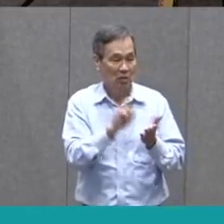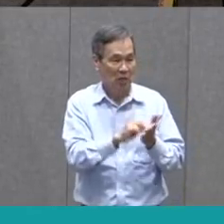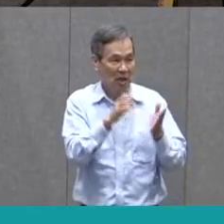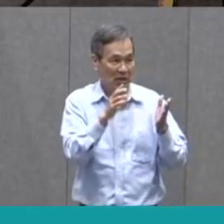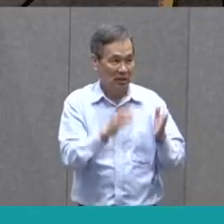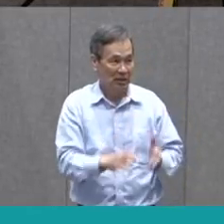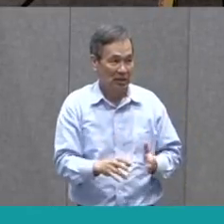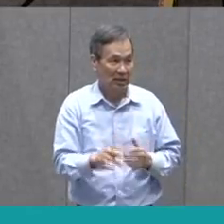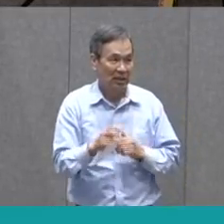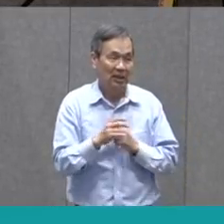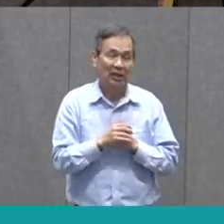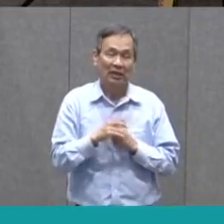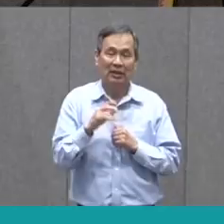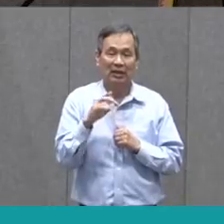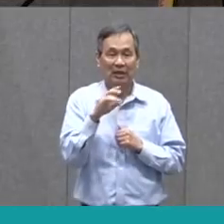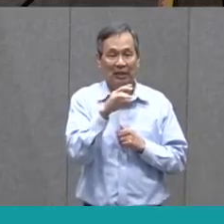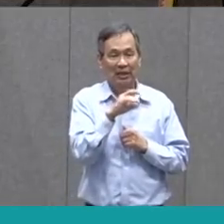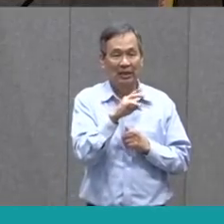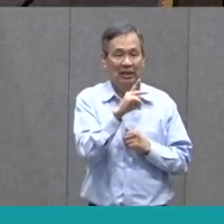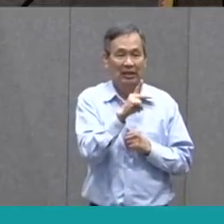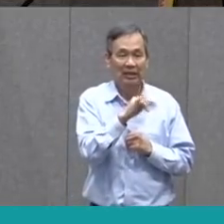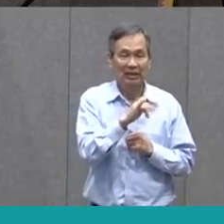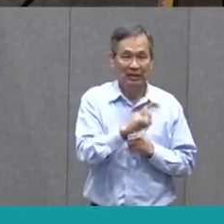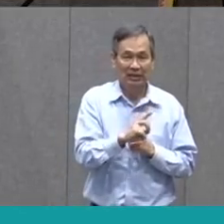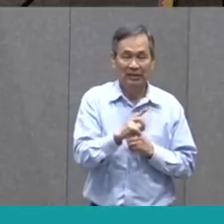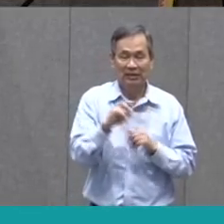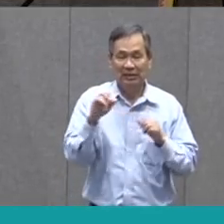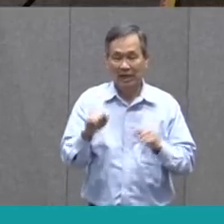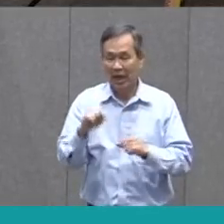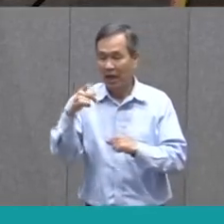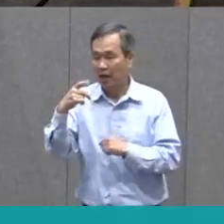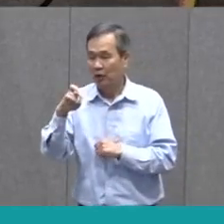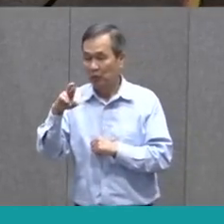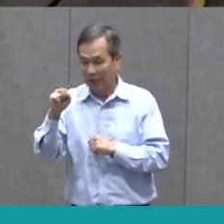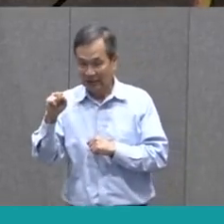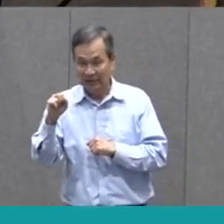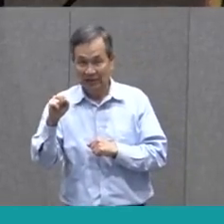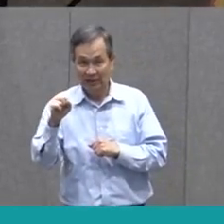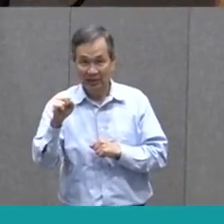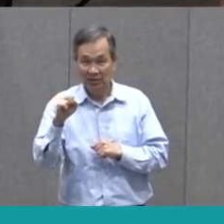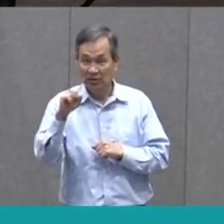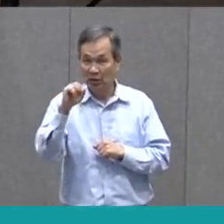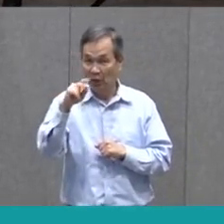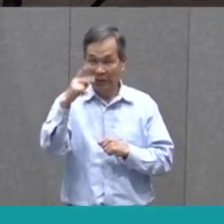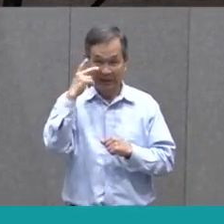is Kids Can Press. Ooh, I can't wait to see what happens.